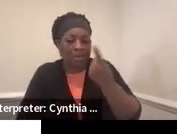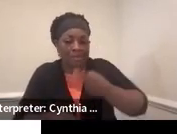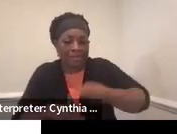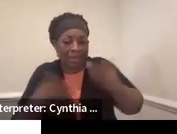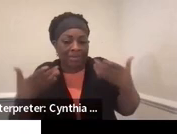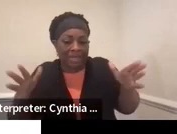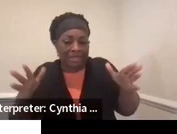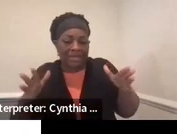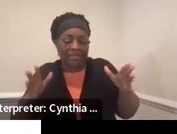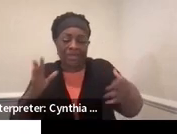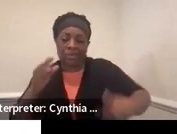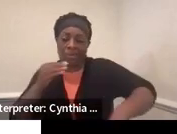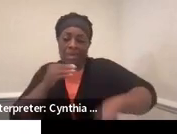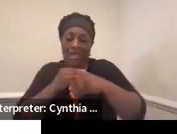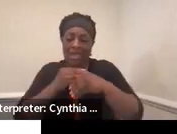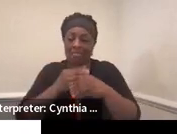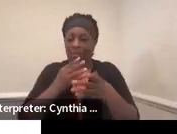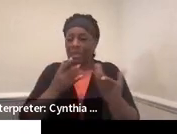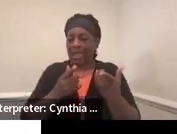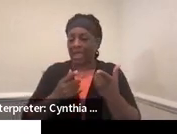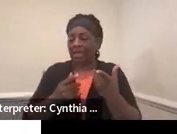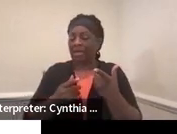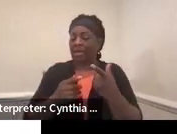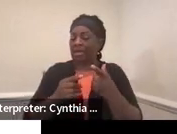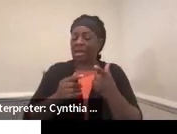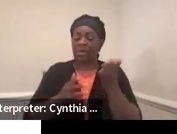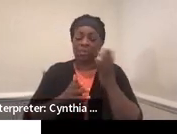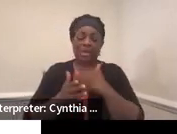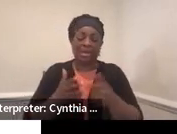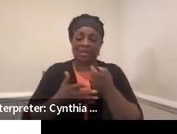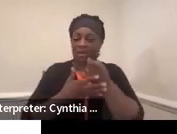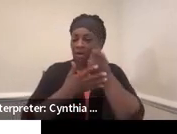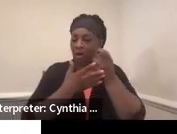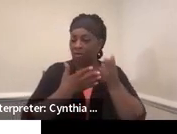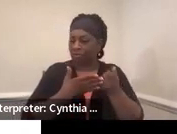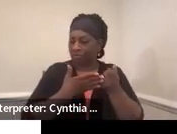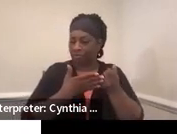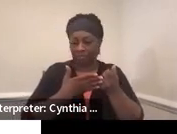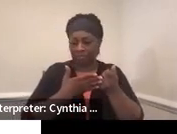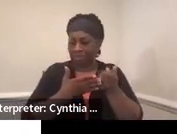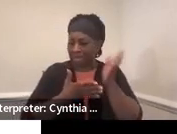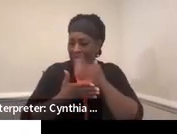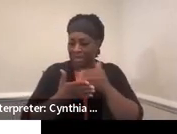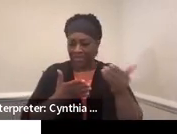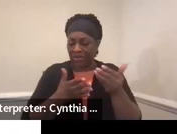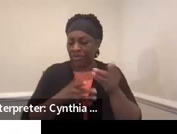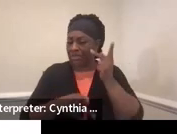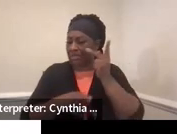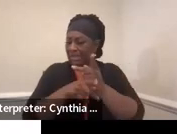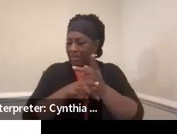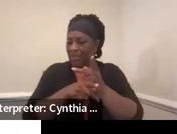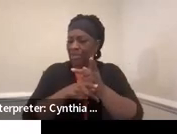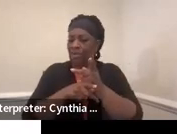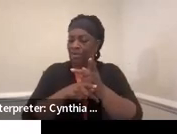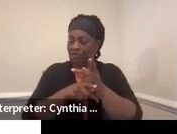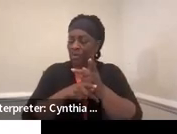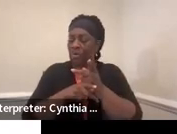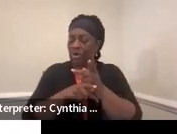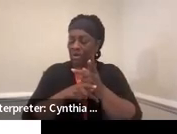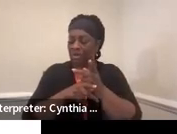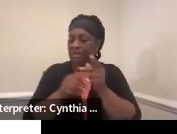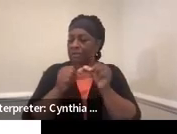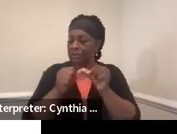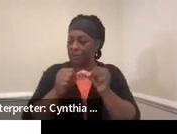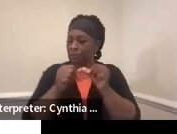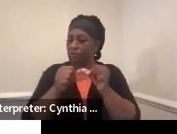it's just there. But we add and we never take off because of that movement piece. If you want these